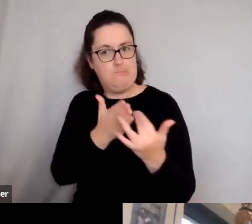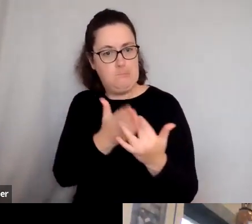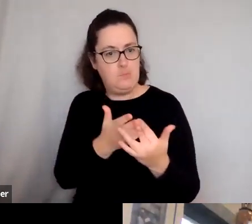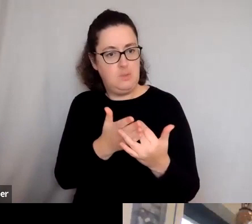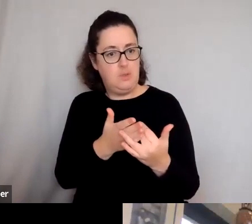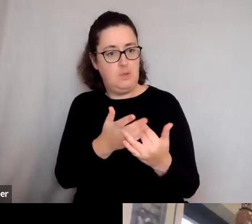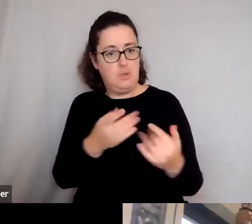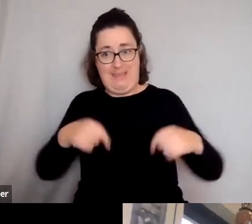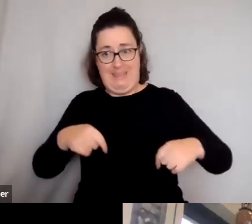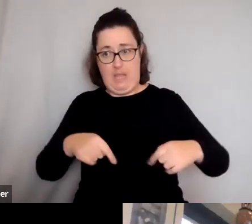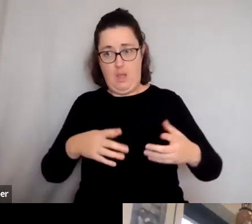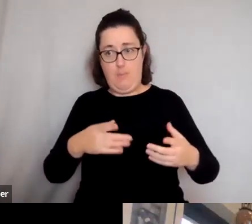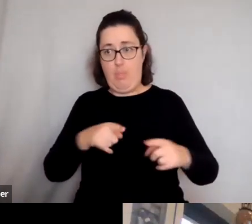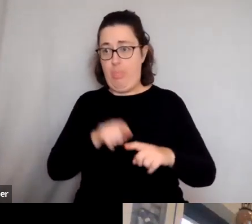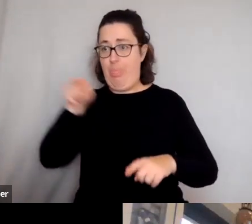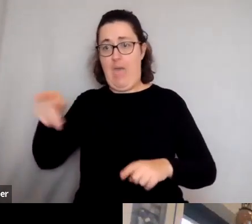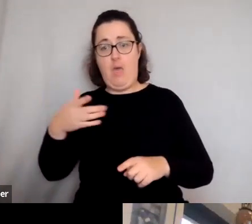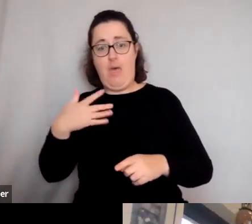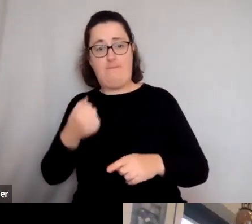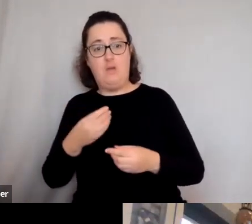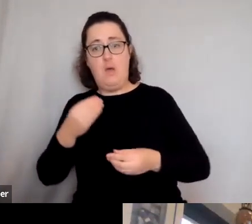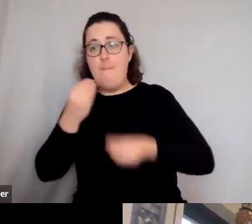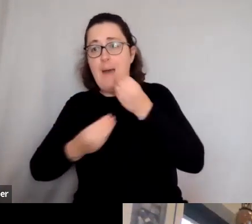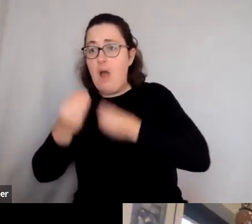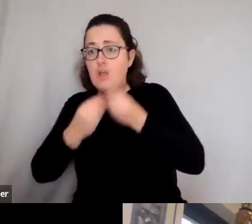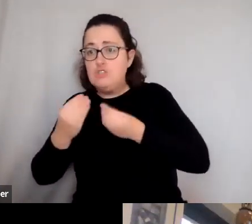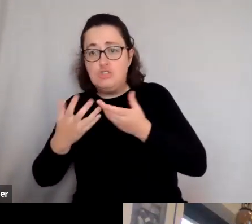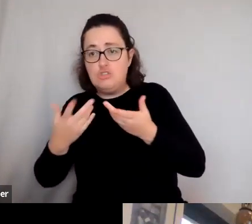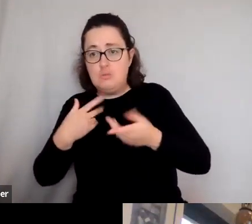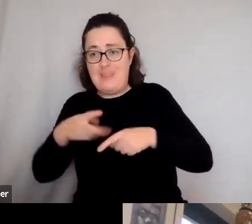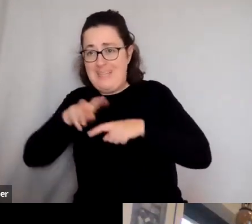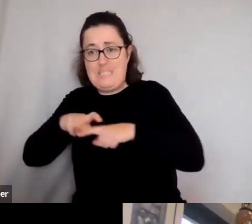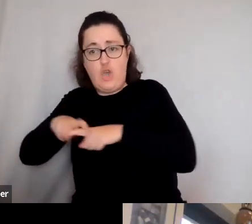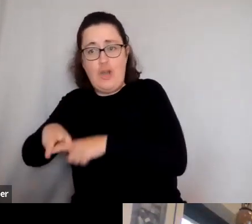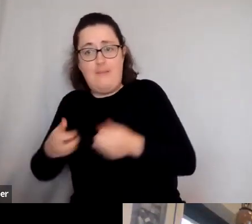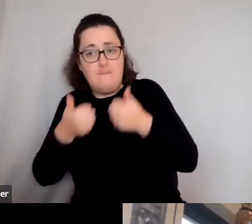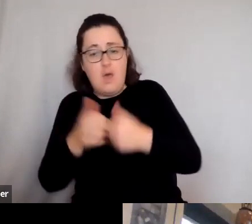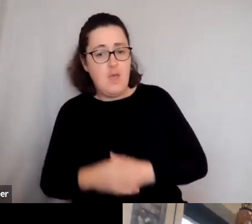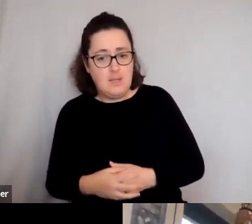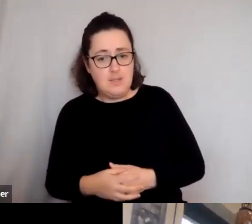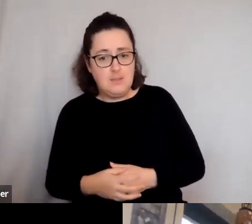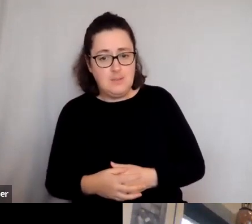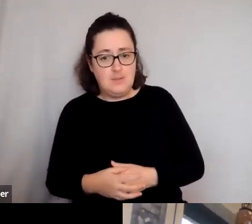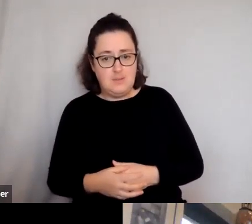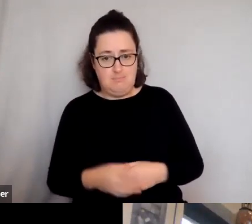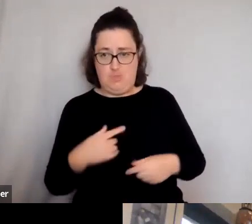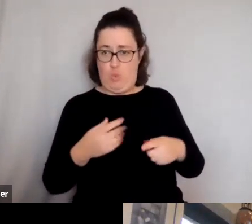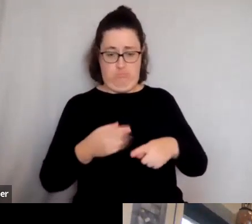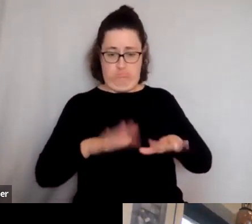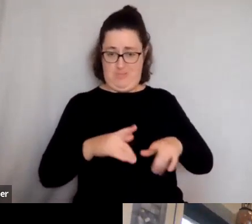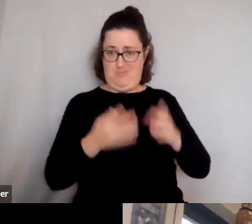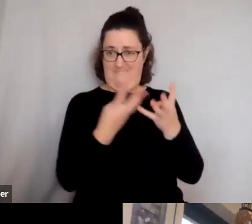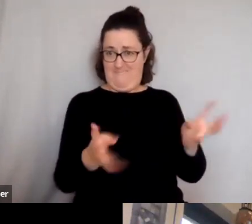lunches on them. And it doesn't really hurt them. And, you know, I, I feel that